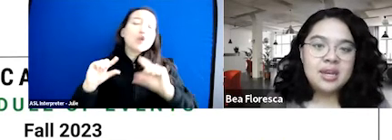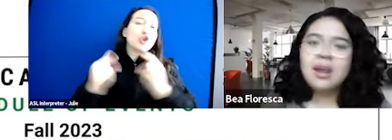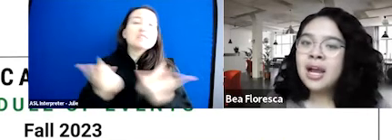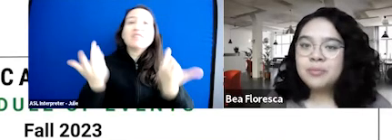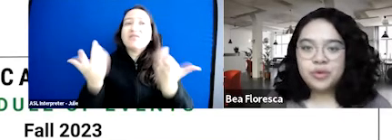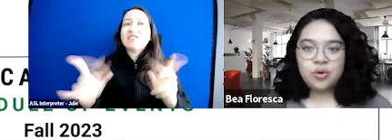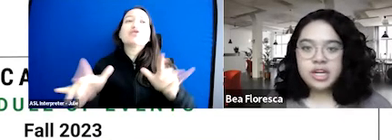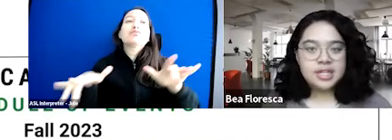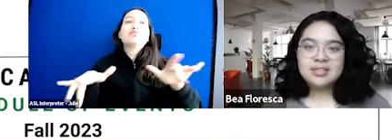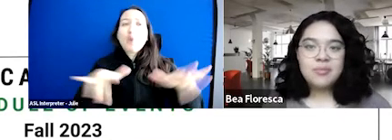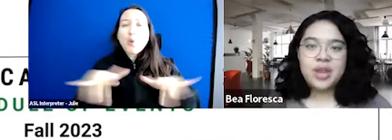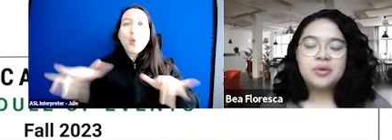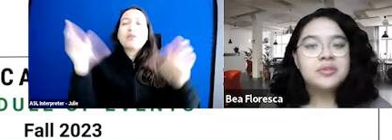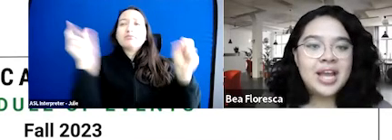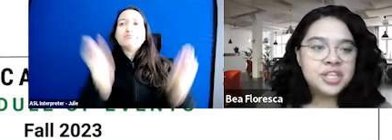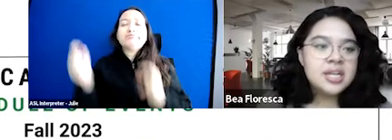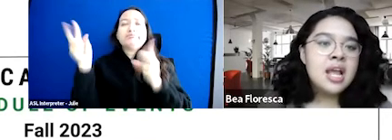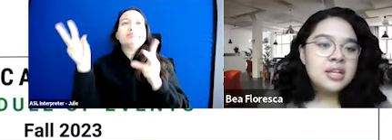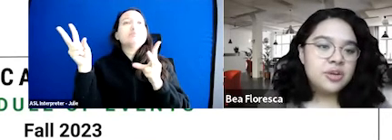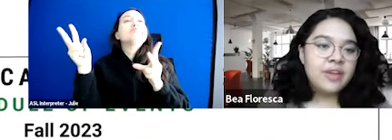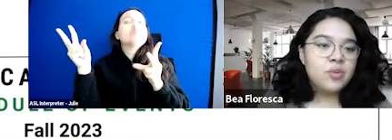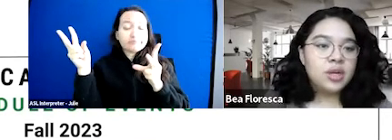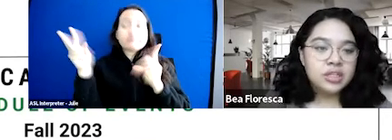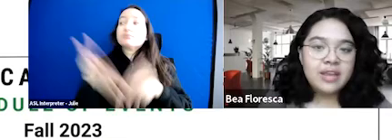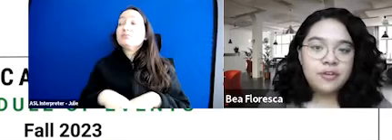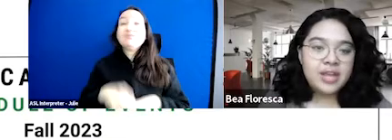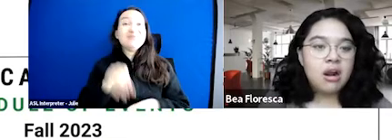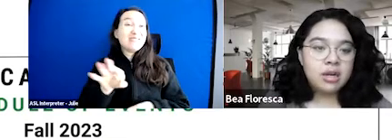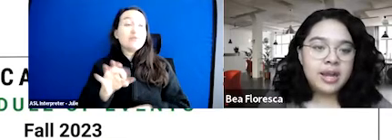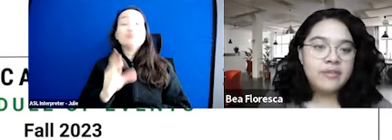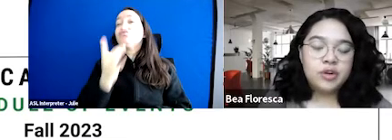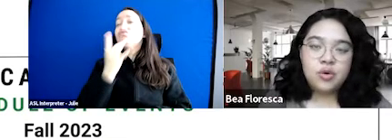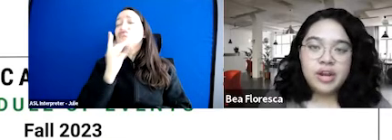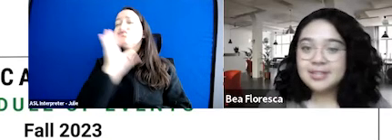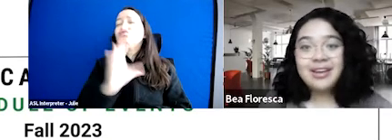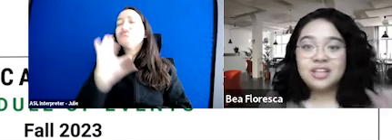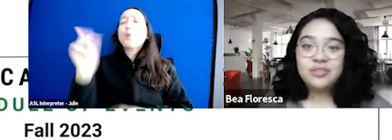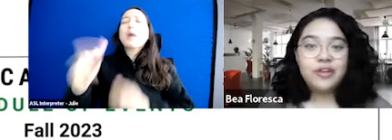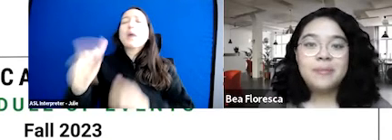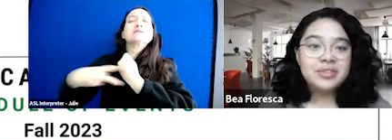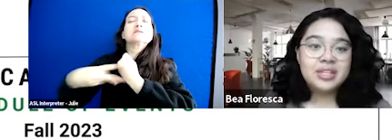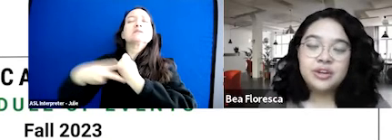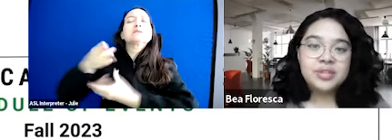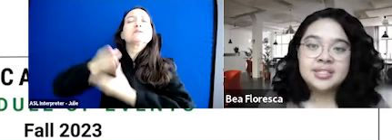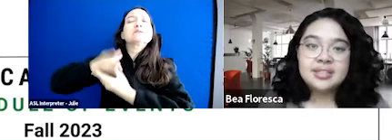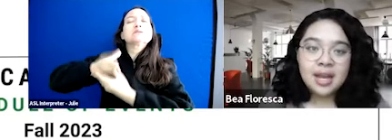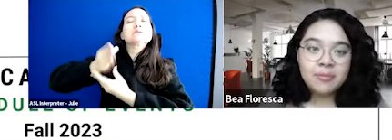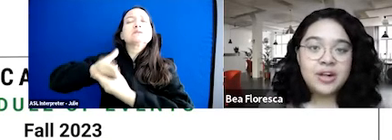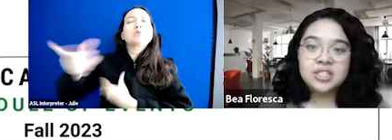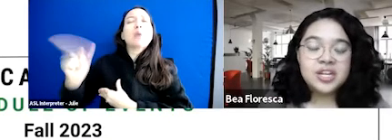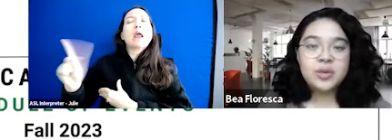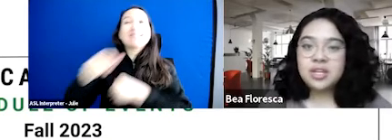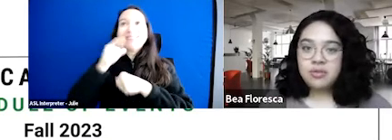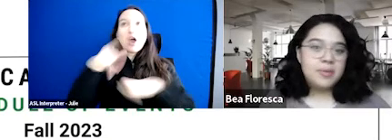been recorded in some way or fashion. So if you are looking for that archive of recordings and not just from, you know, this